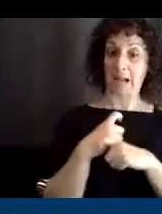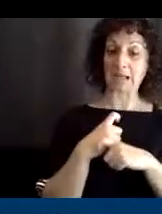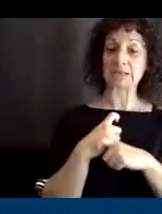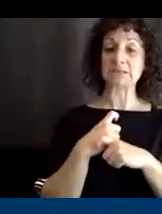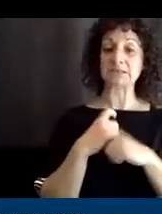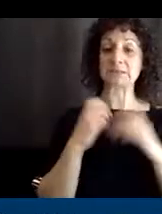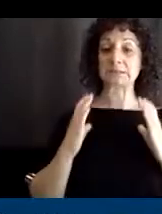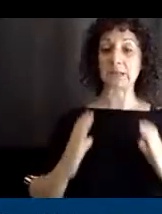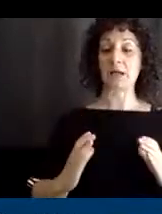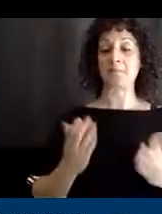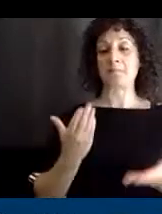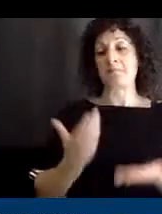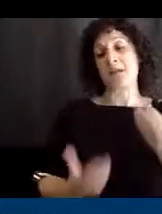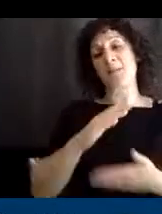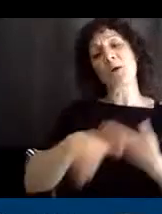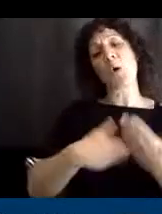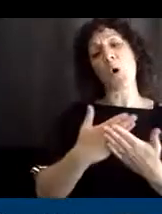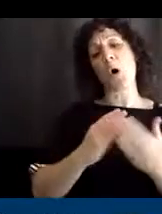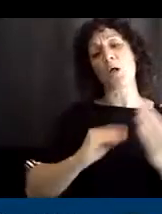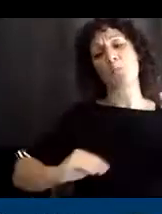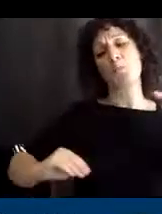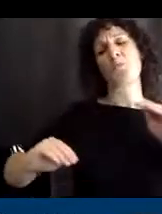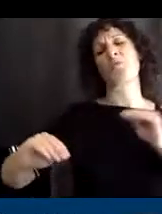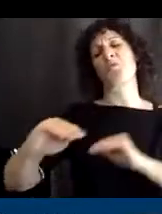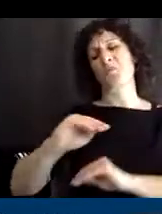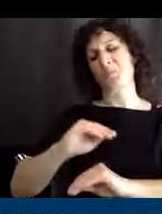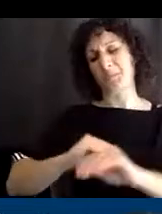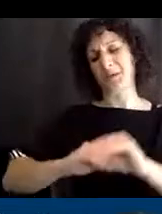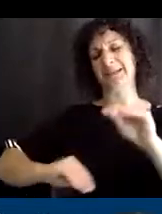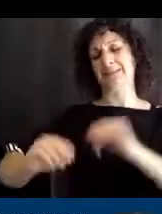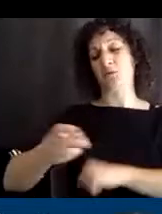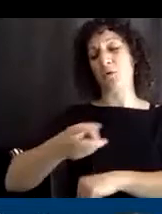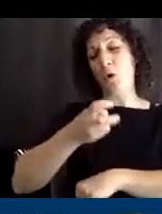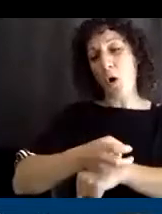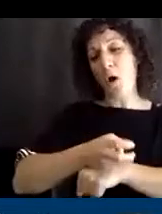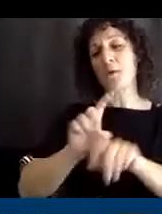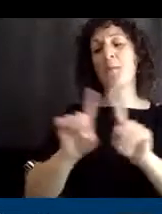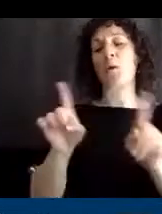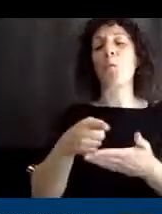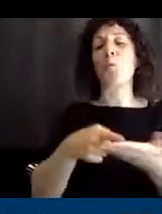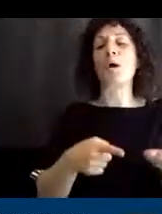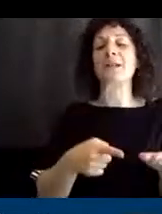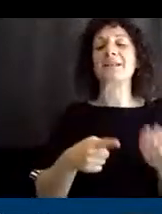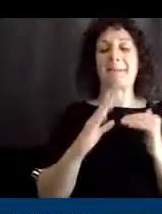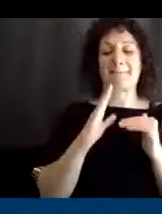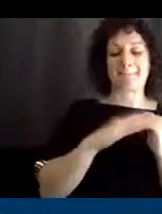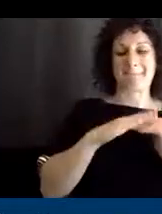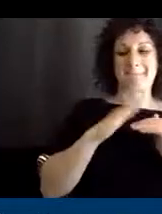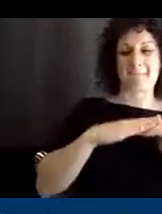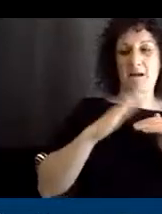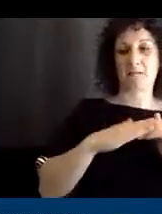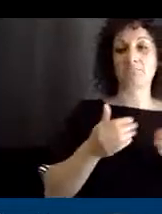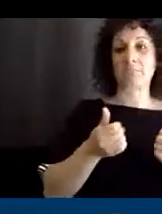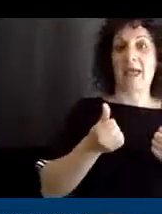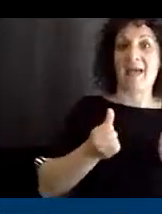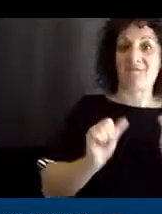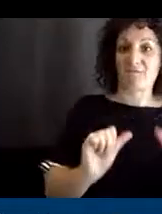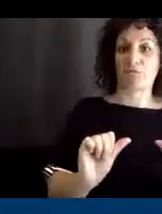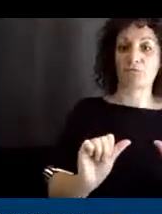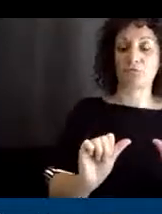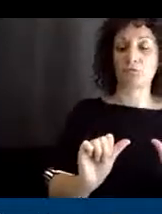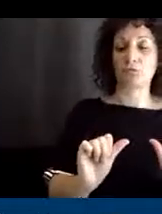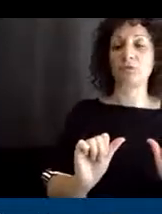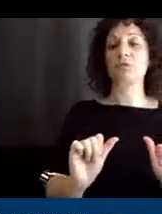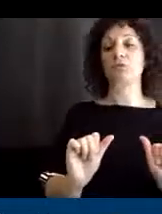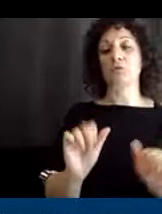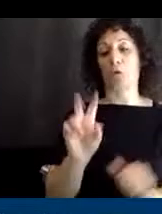could be that all movements are kind of effortful, but finding the least effortful. So, again, just looking at the whole body, and I have some examples